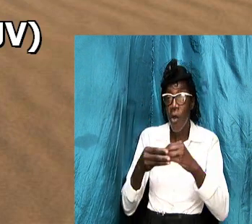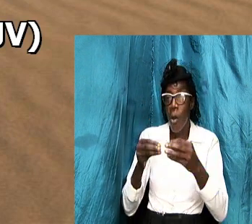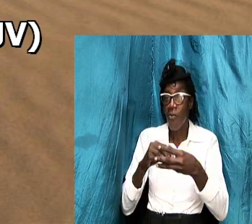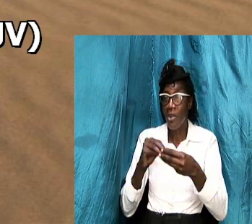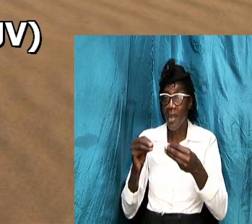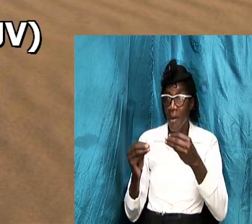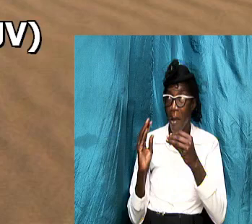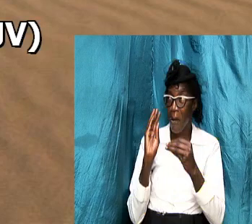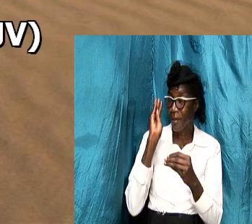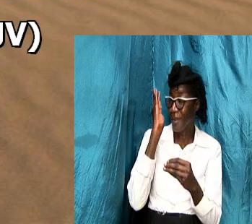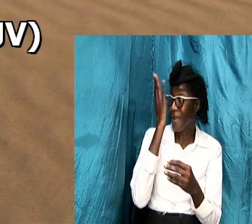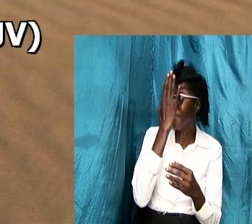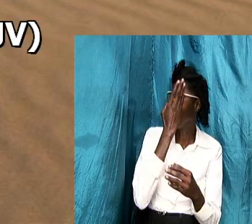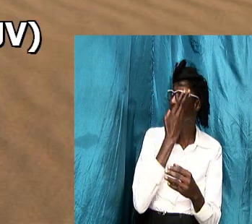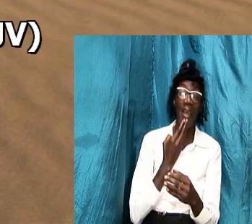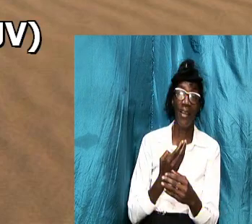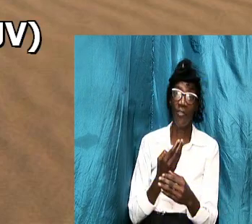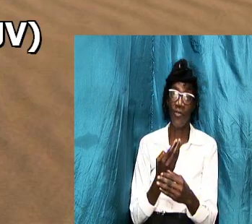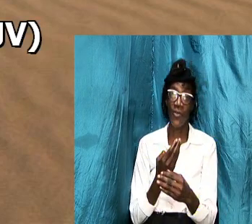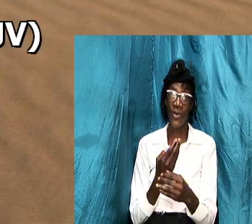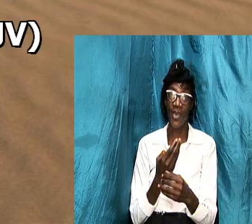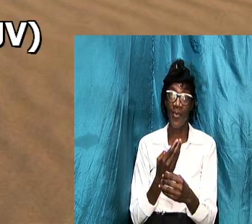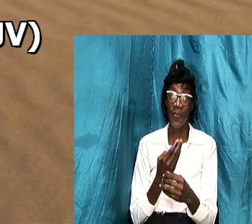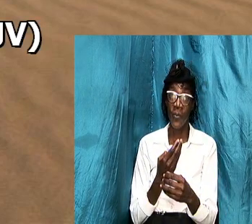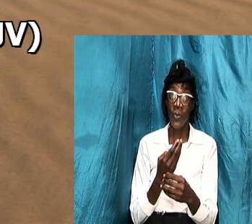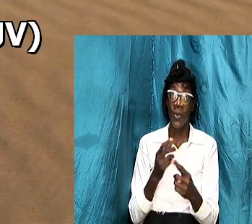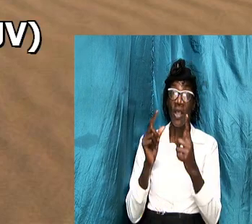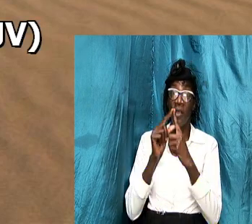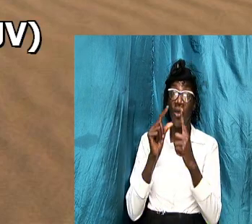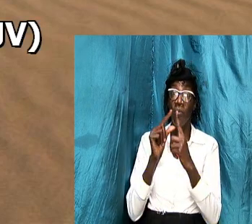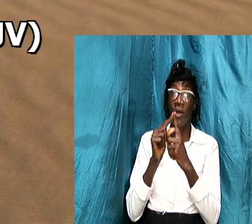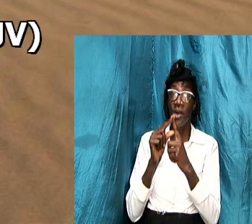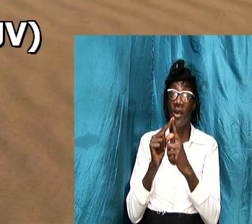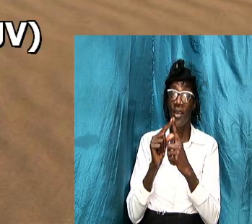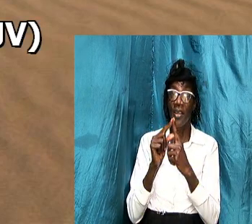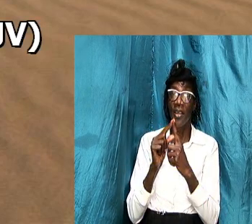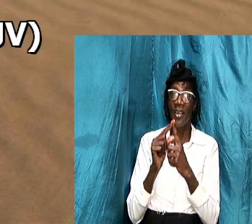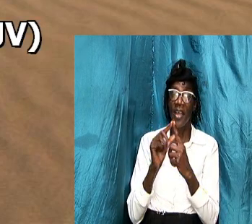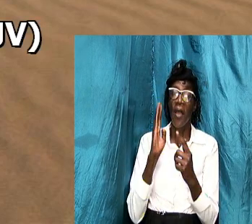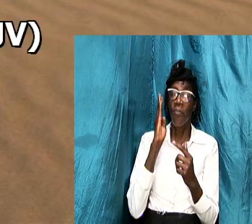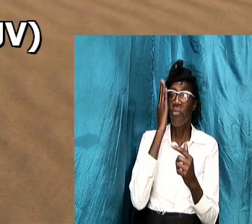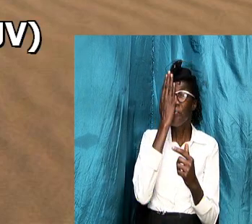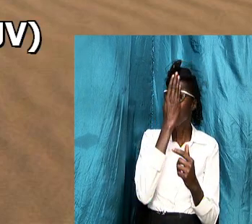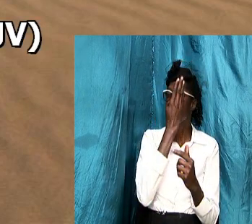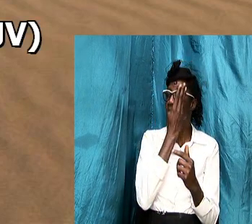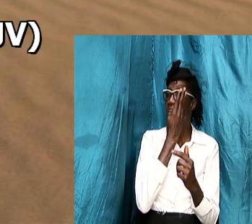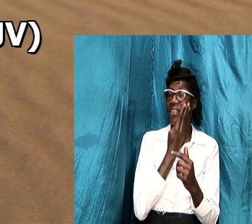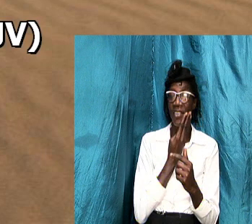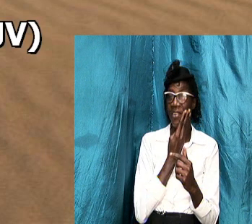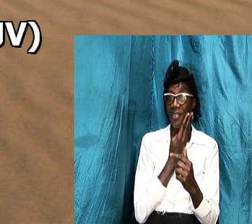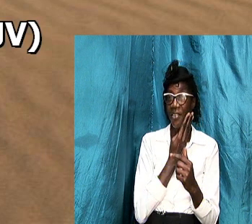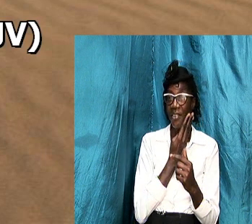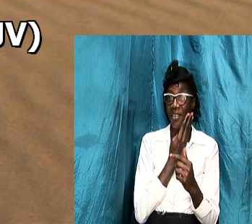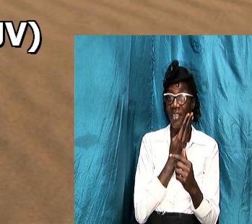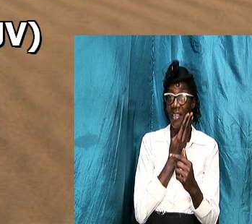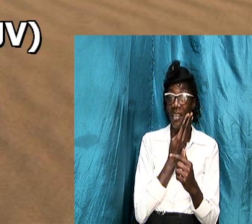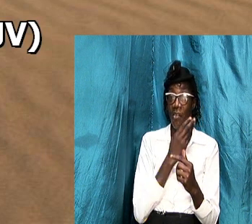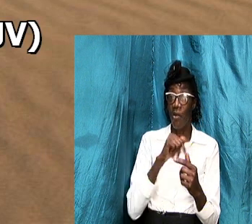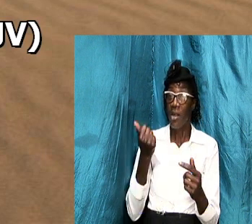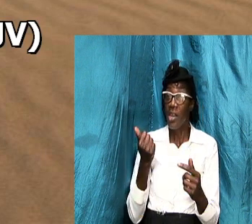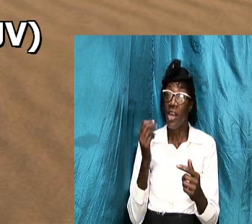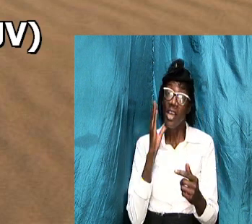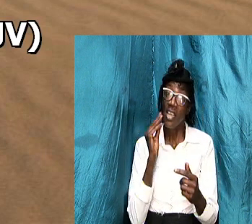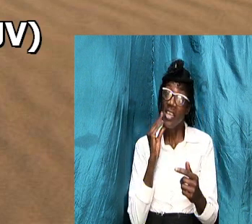add today that the word precious is from another hebrew word and that word is